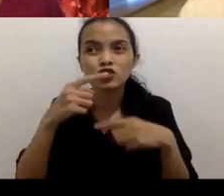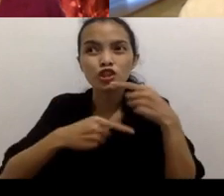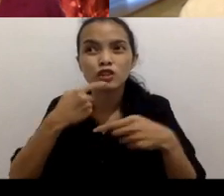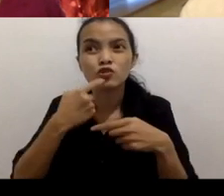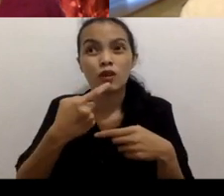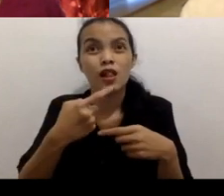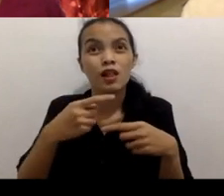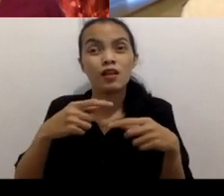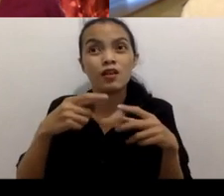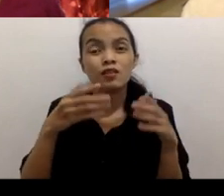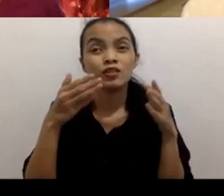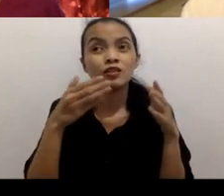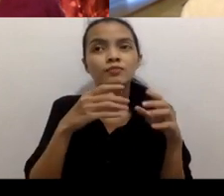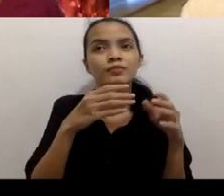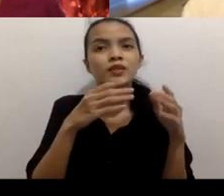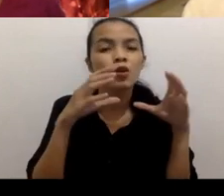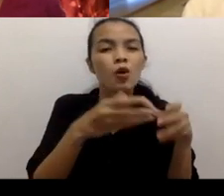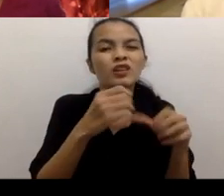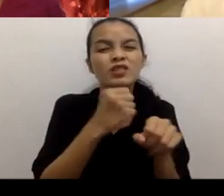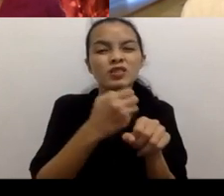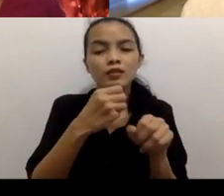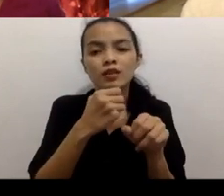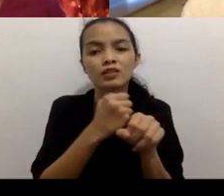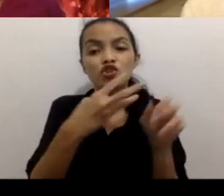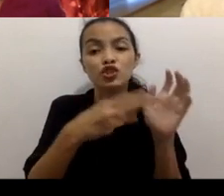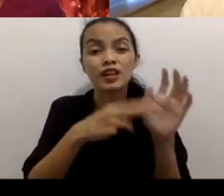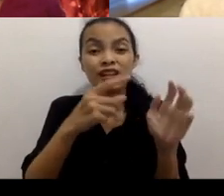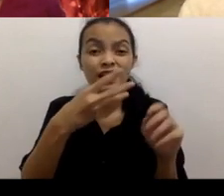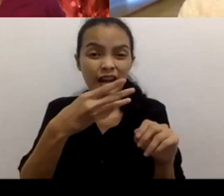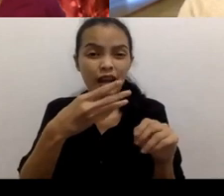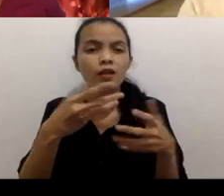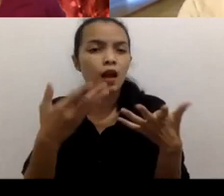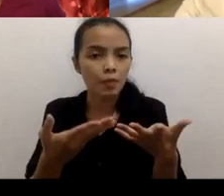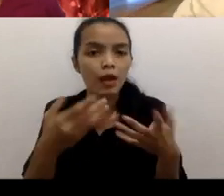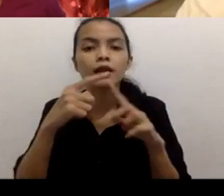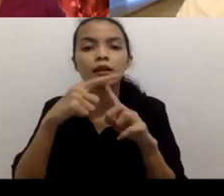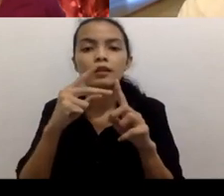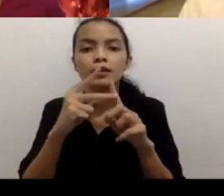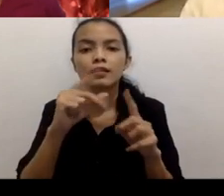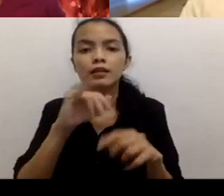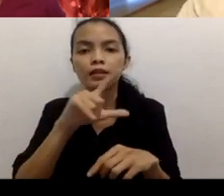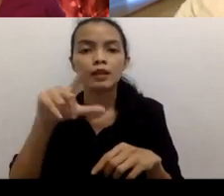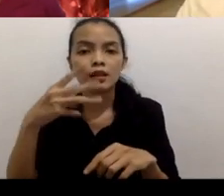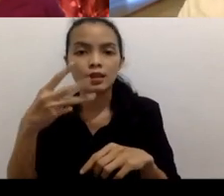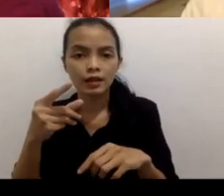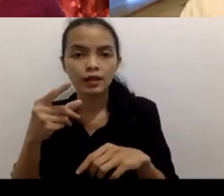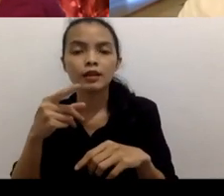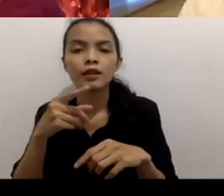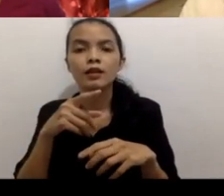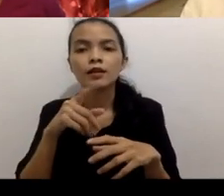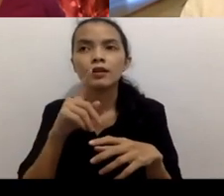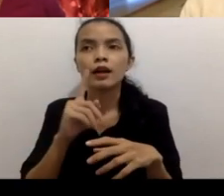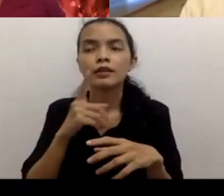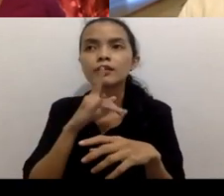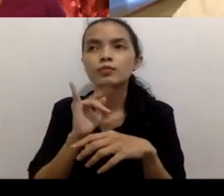thriller film it's like ideally you know I would have like following different group of people like some are scientists some are